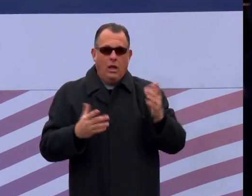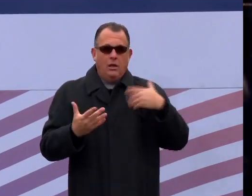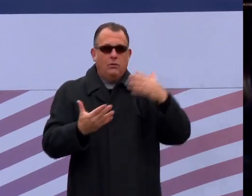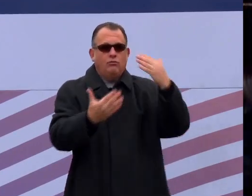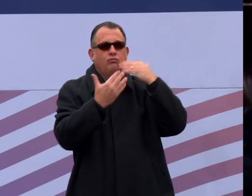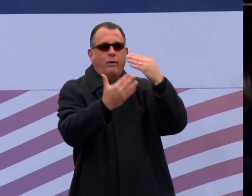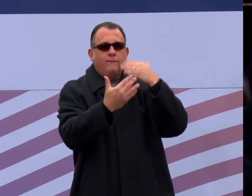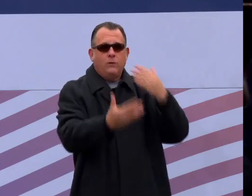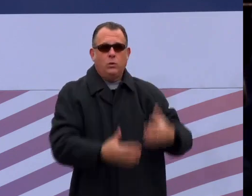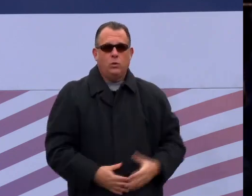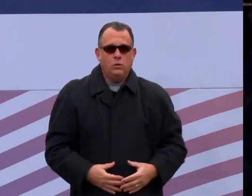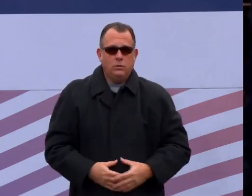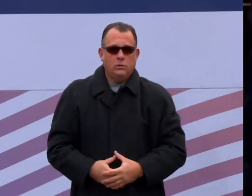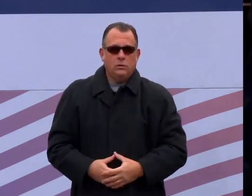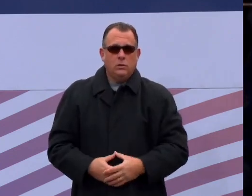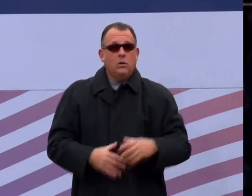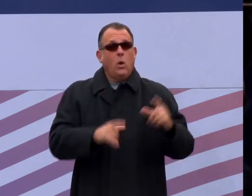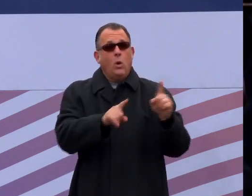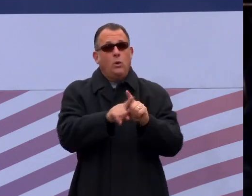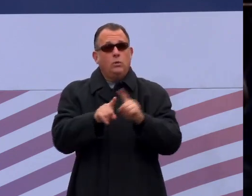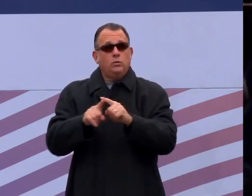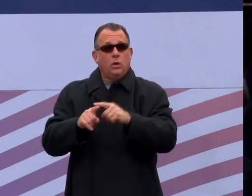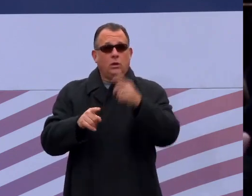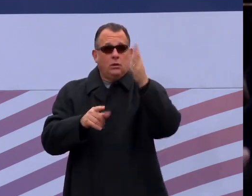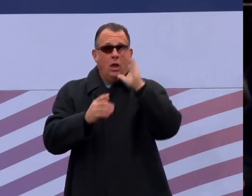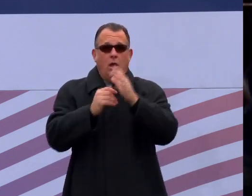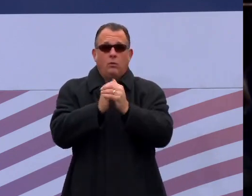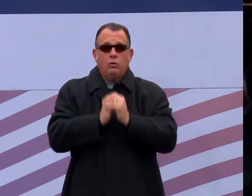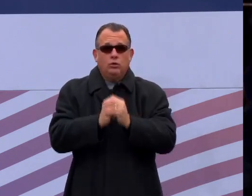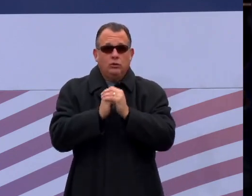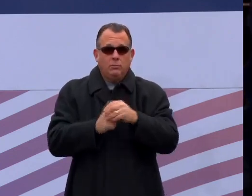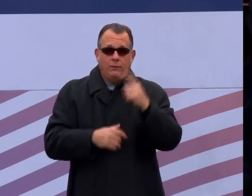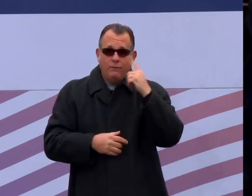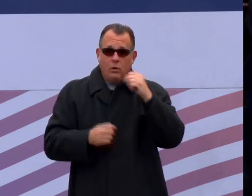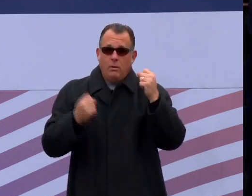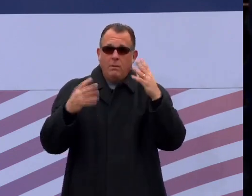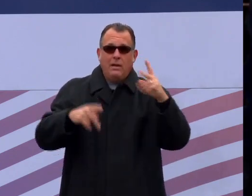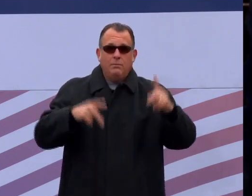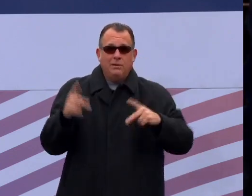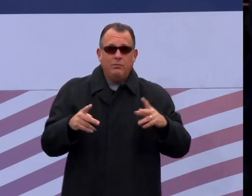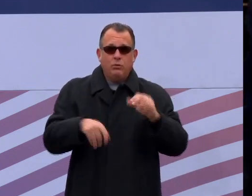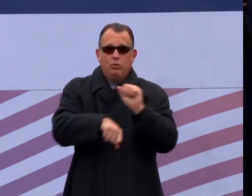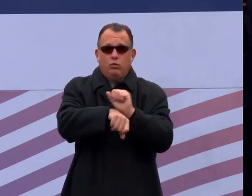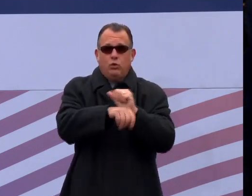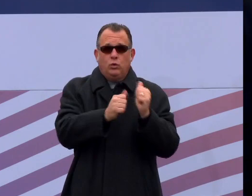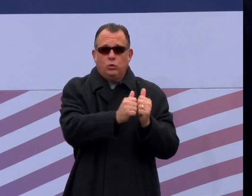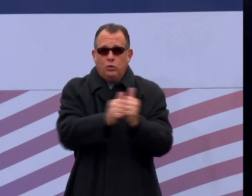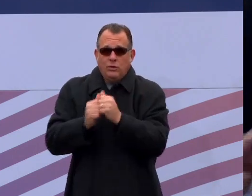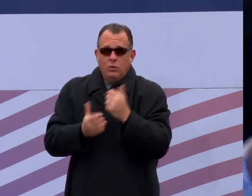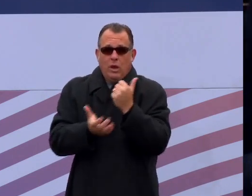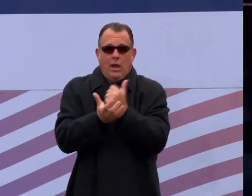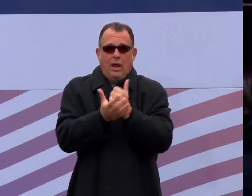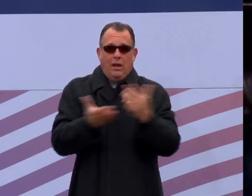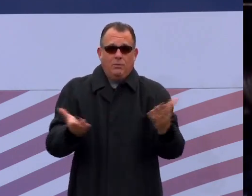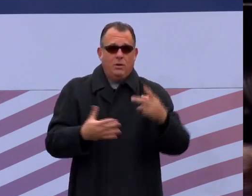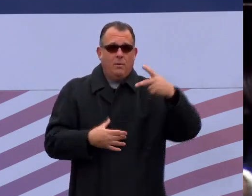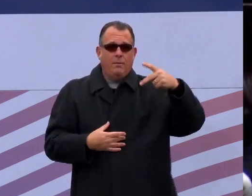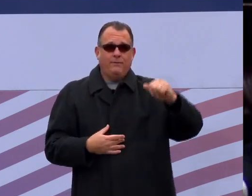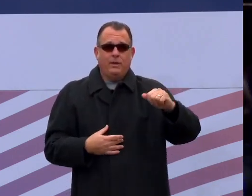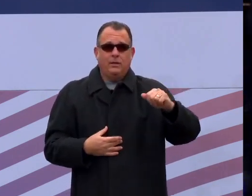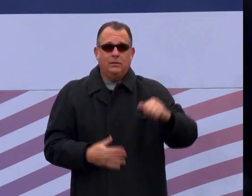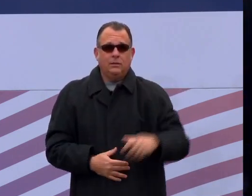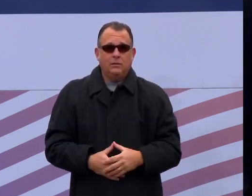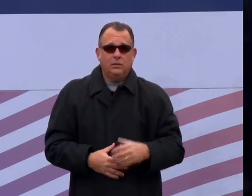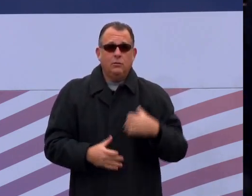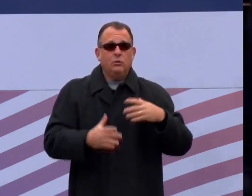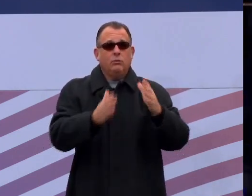Then, God, we pray for all those who will work together for this great state. We pray for these proceedings